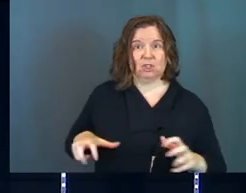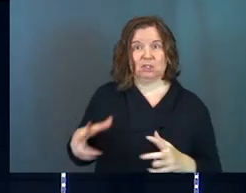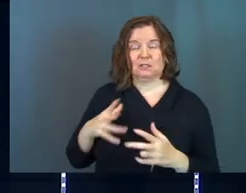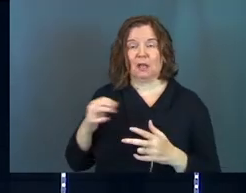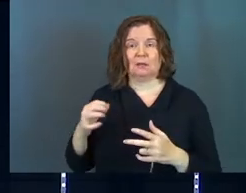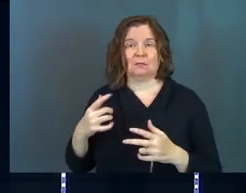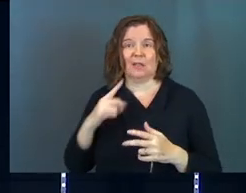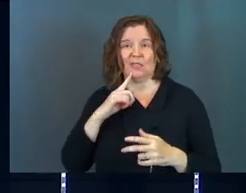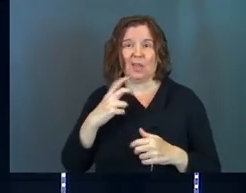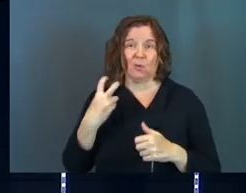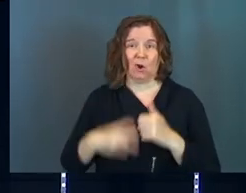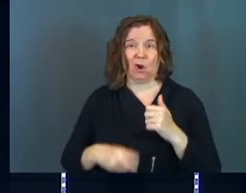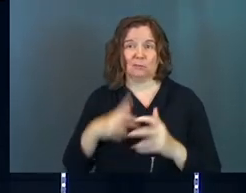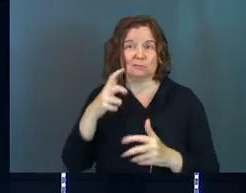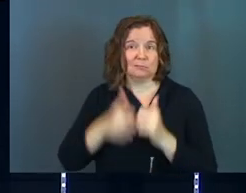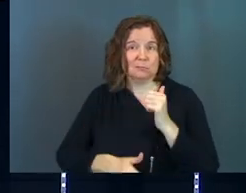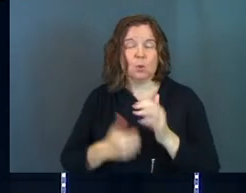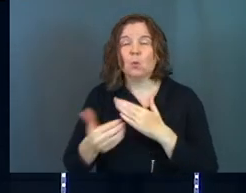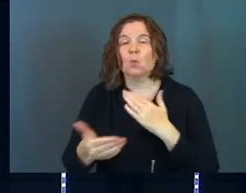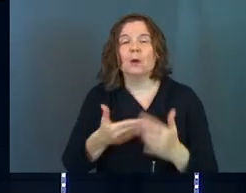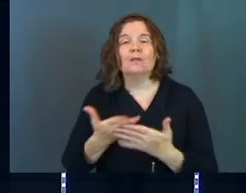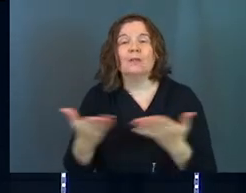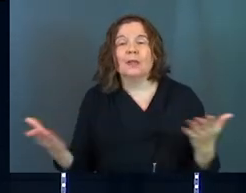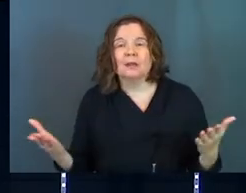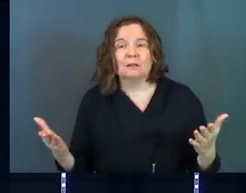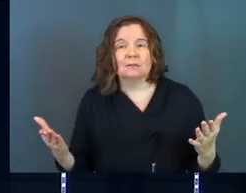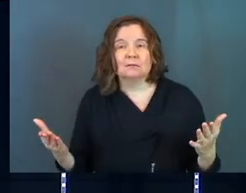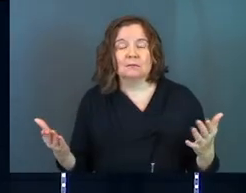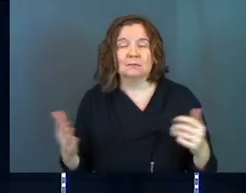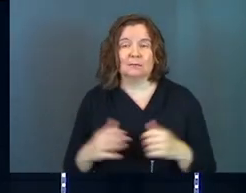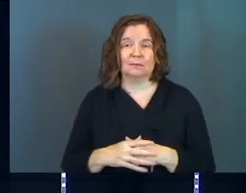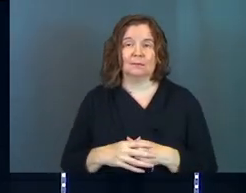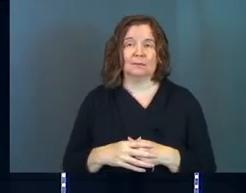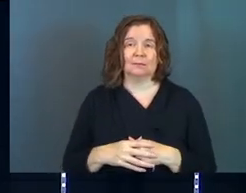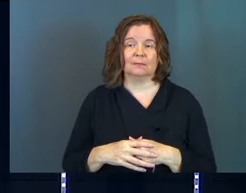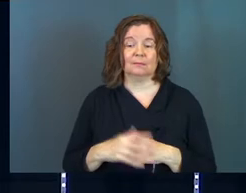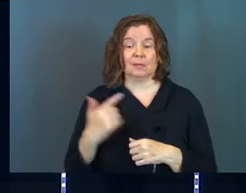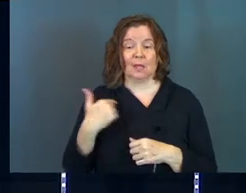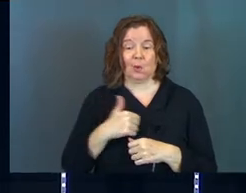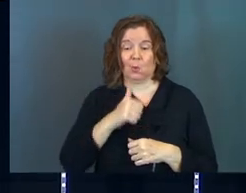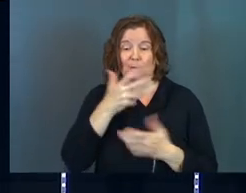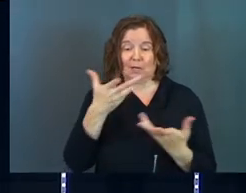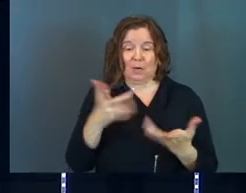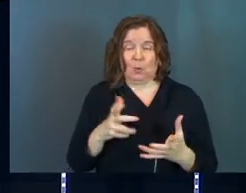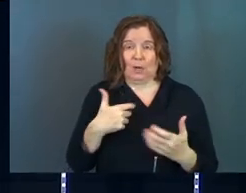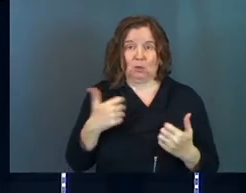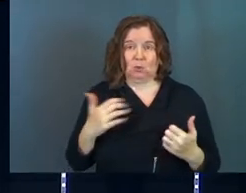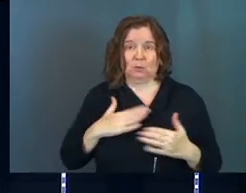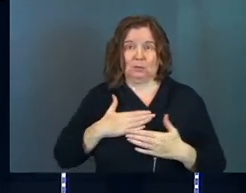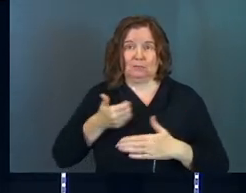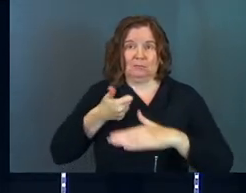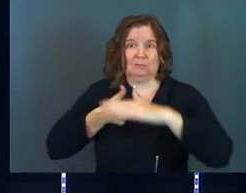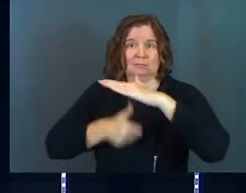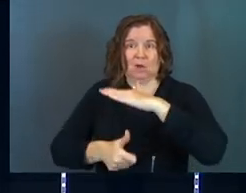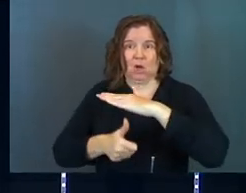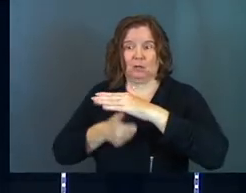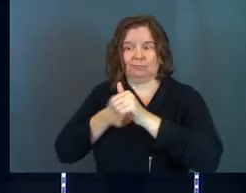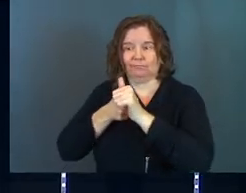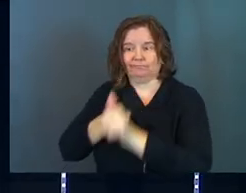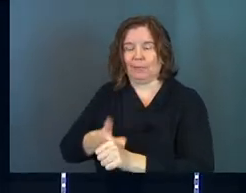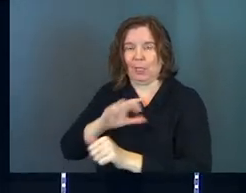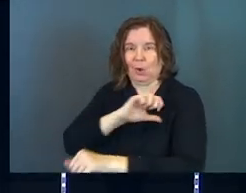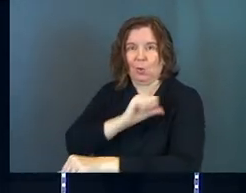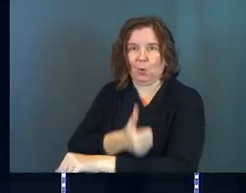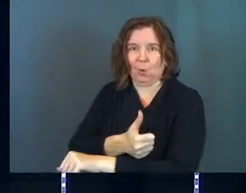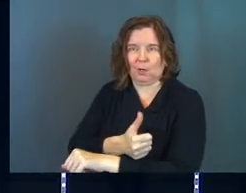they were harsh, cruel, whatever the thing was. And we didn't want to submit to their authority, and I get that.